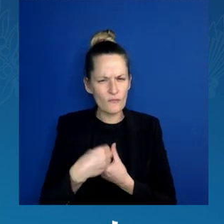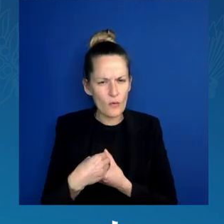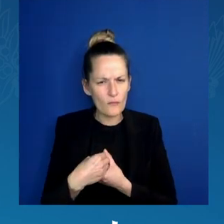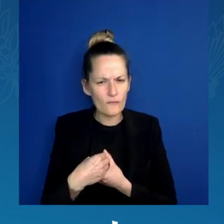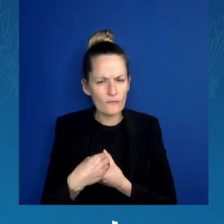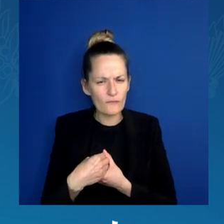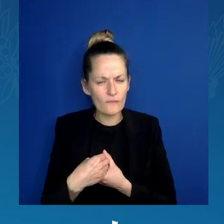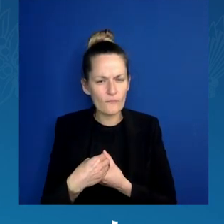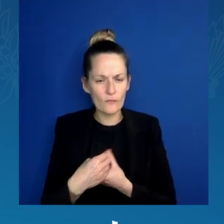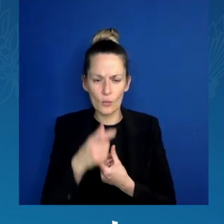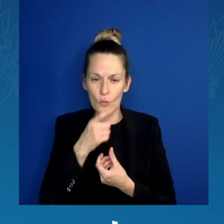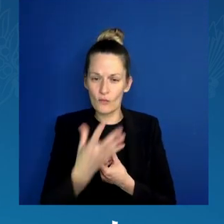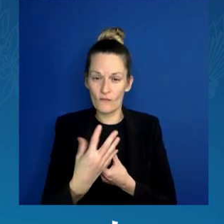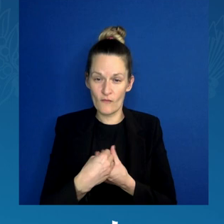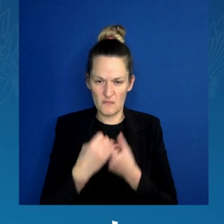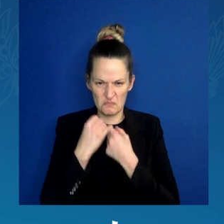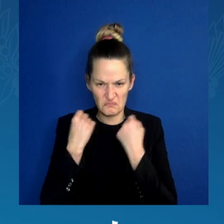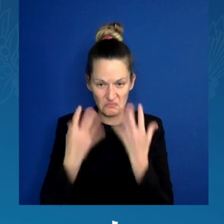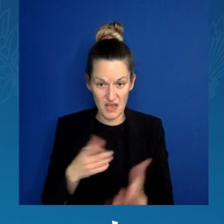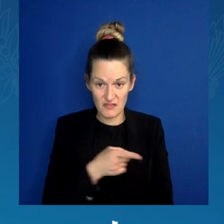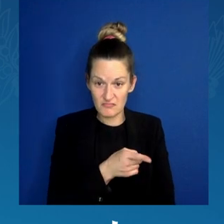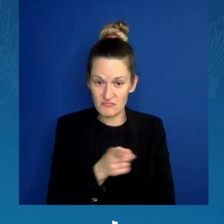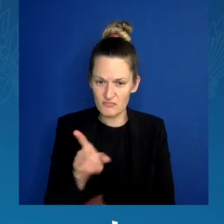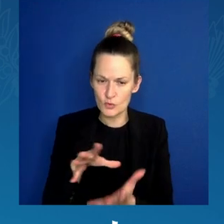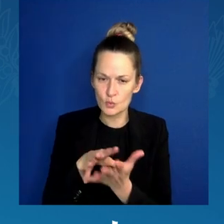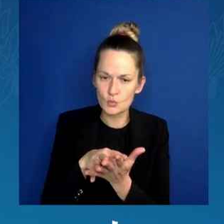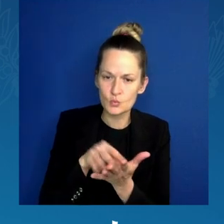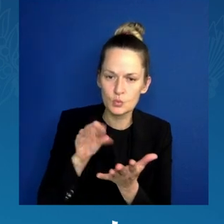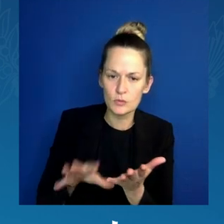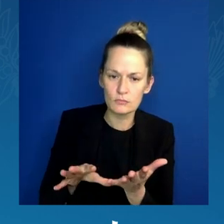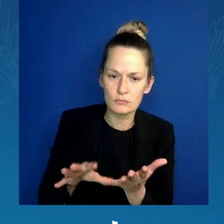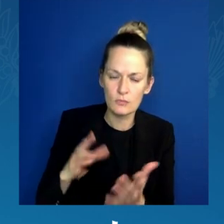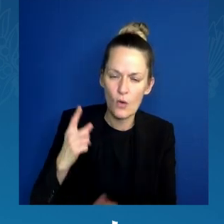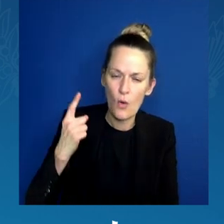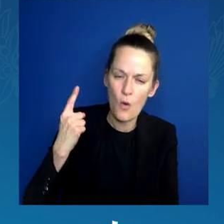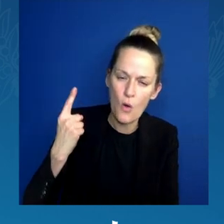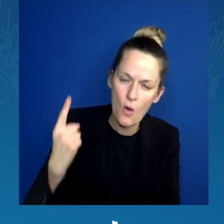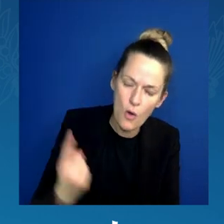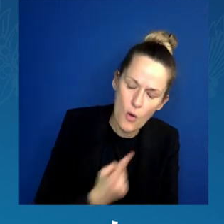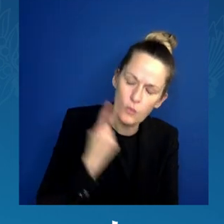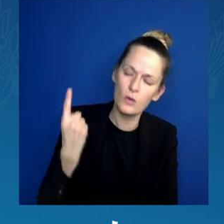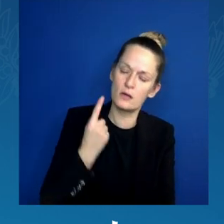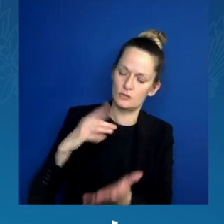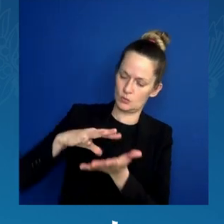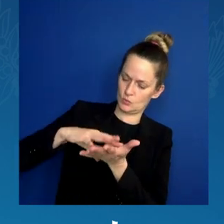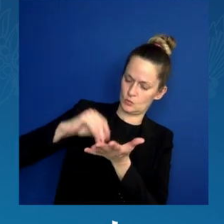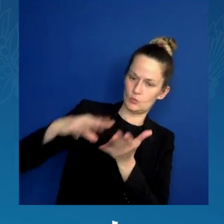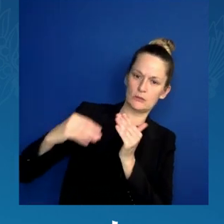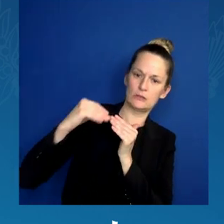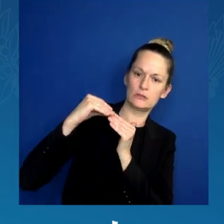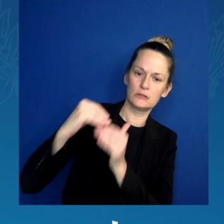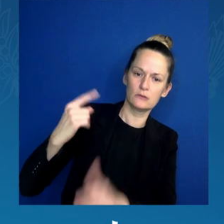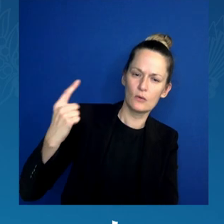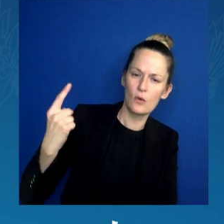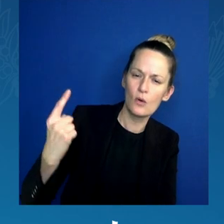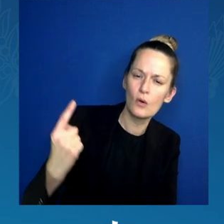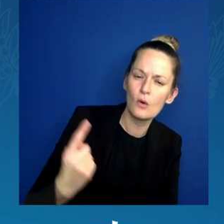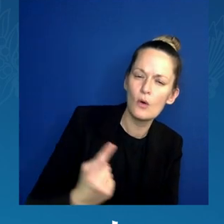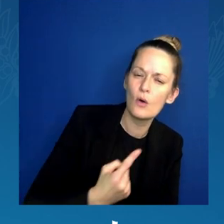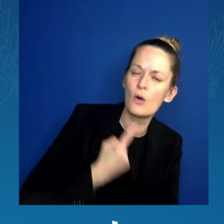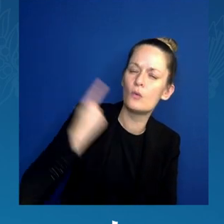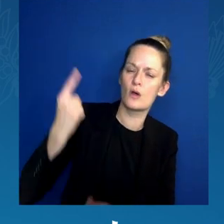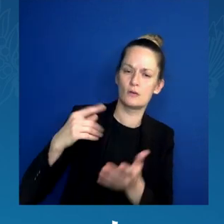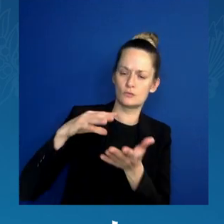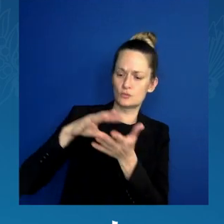Students have always been an integral part of the leadership of each one of